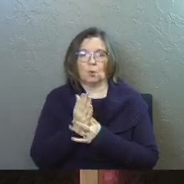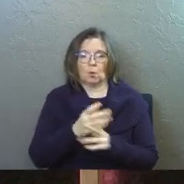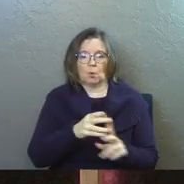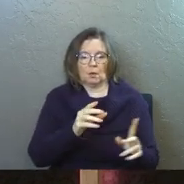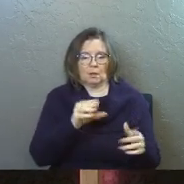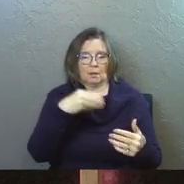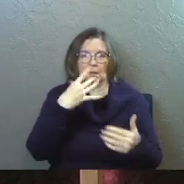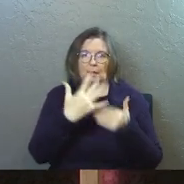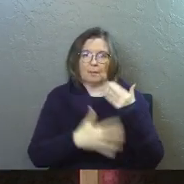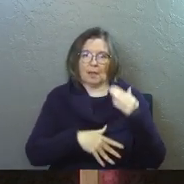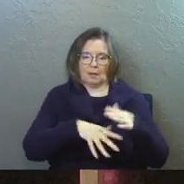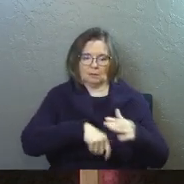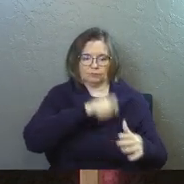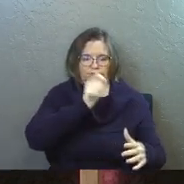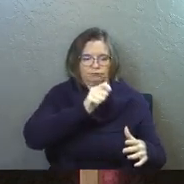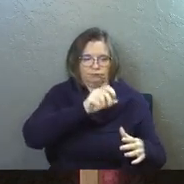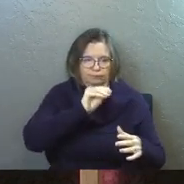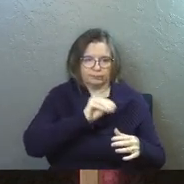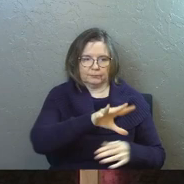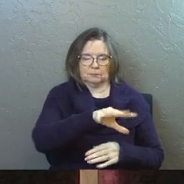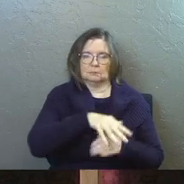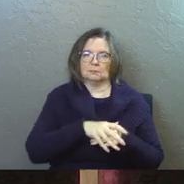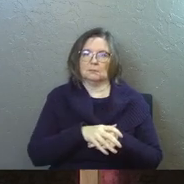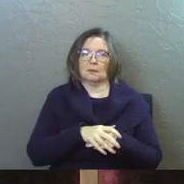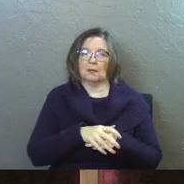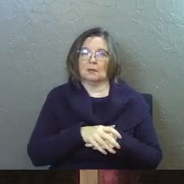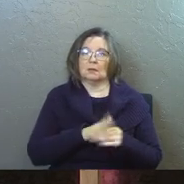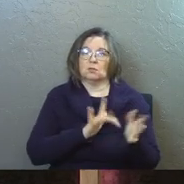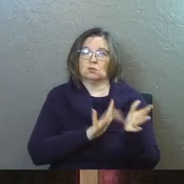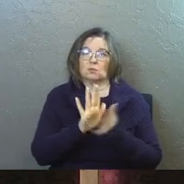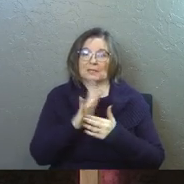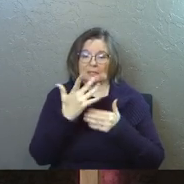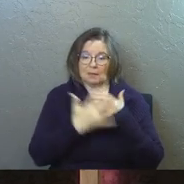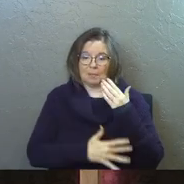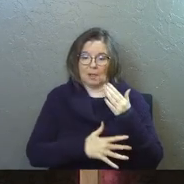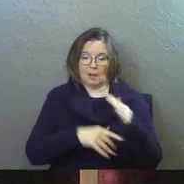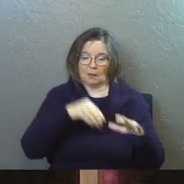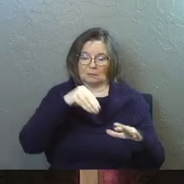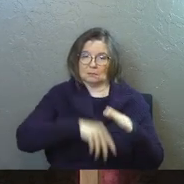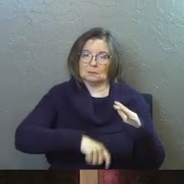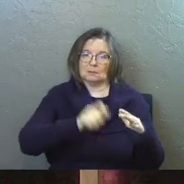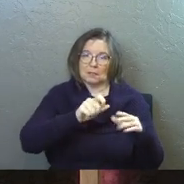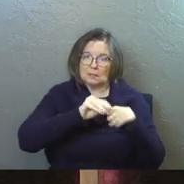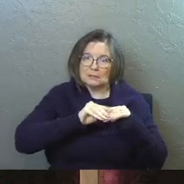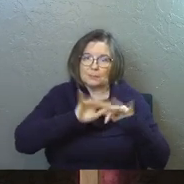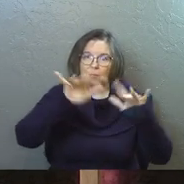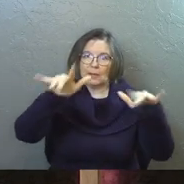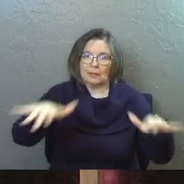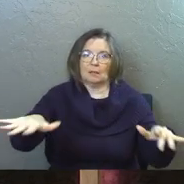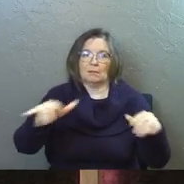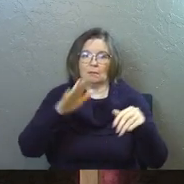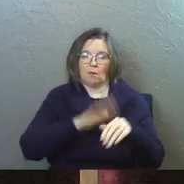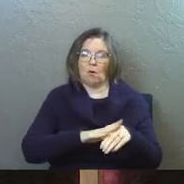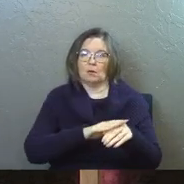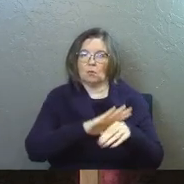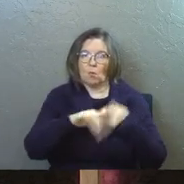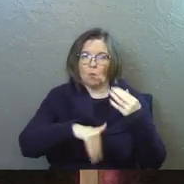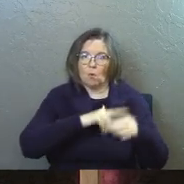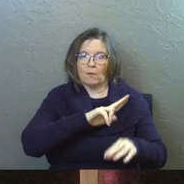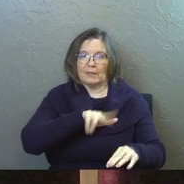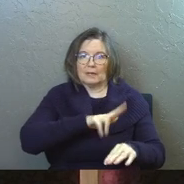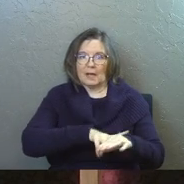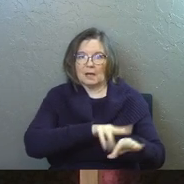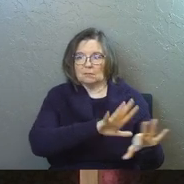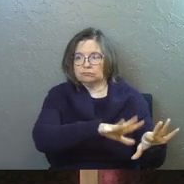sprinkling of blood. We're making it clean what was once dirty. So it's saying that Jesus will come and he will